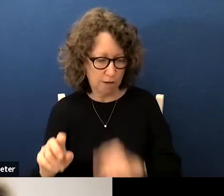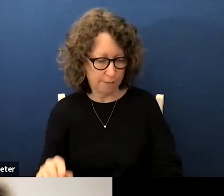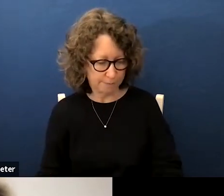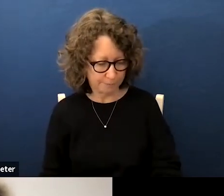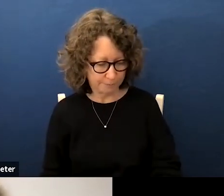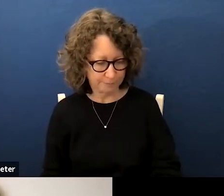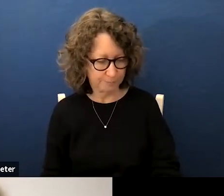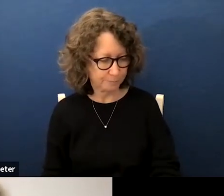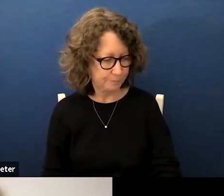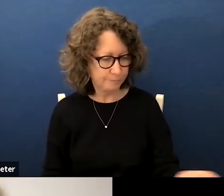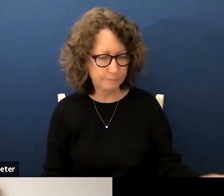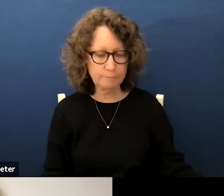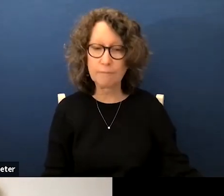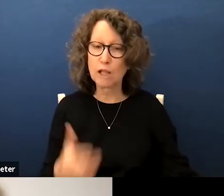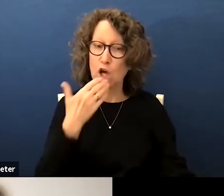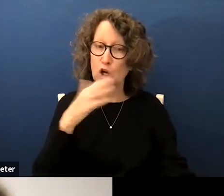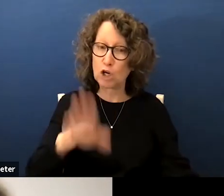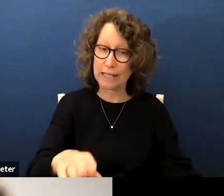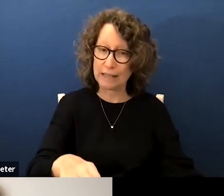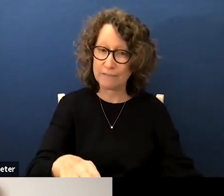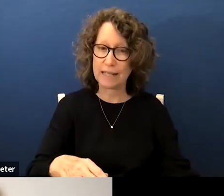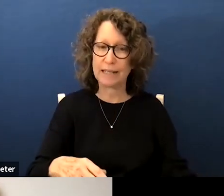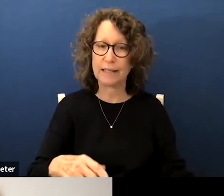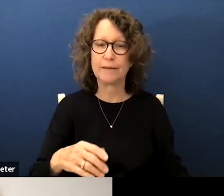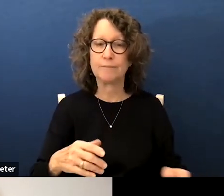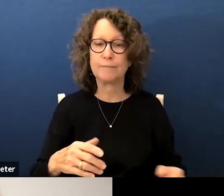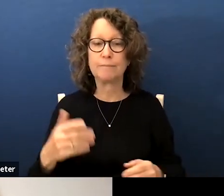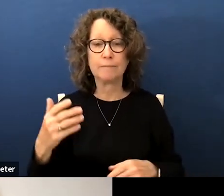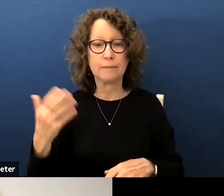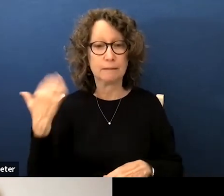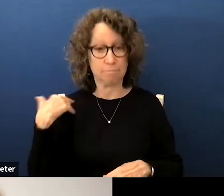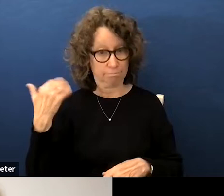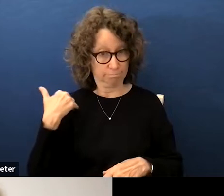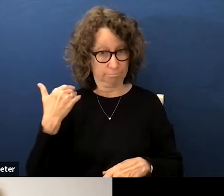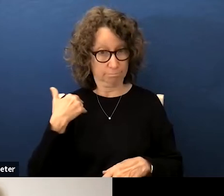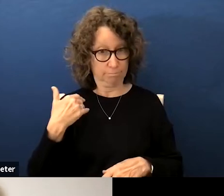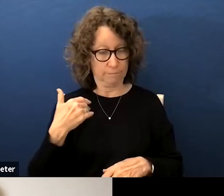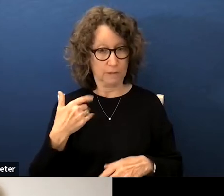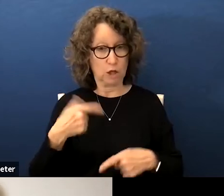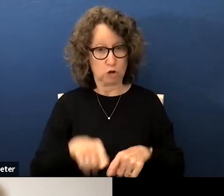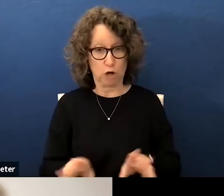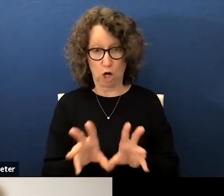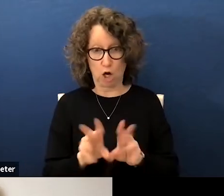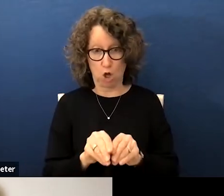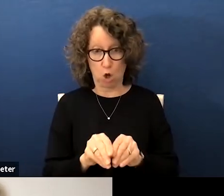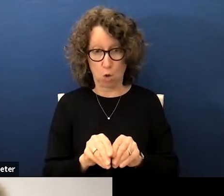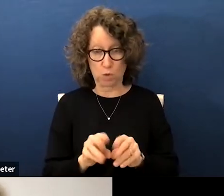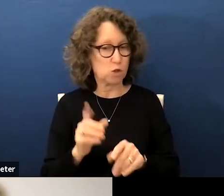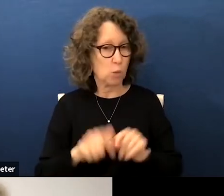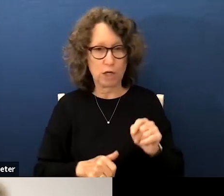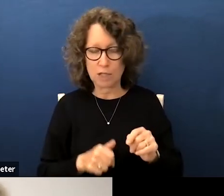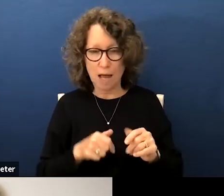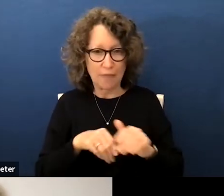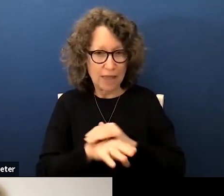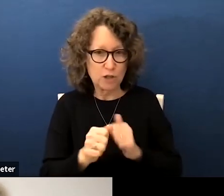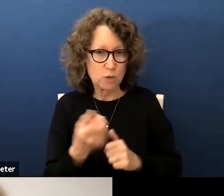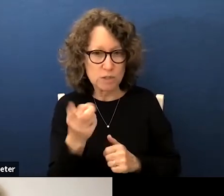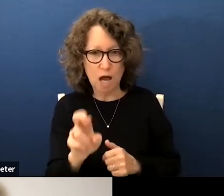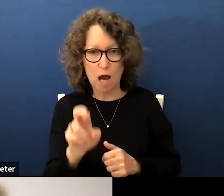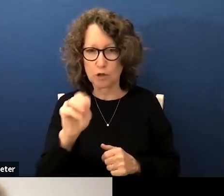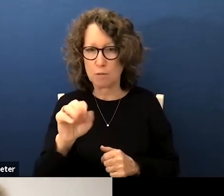evening uh earlier in the evening in closed session we were not privy to dr